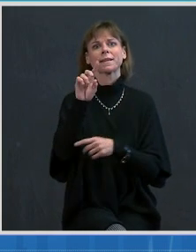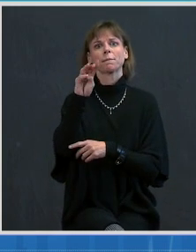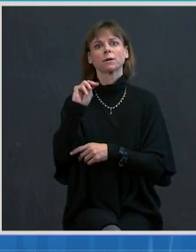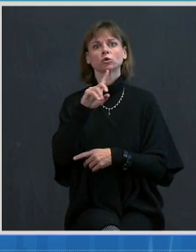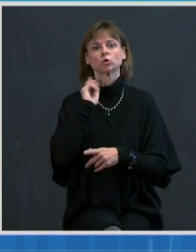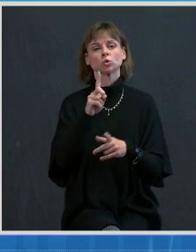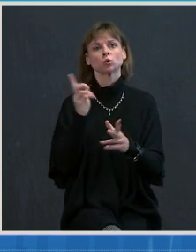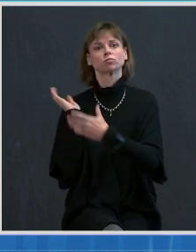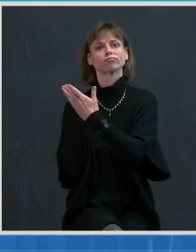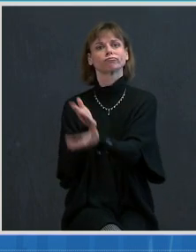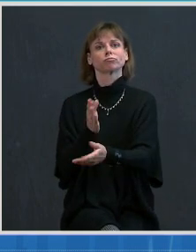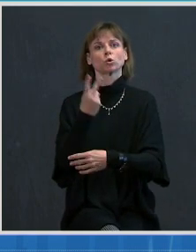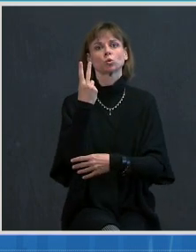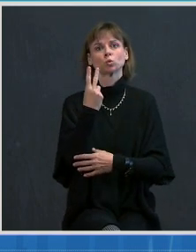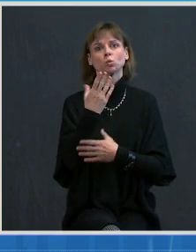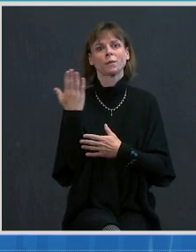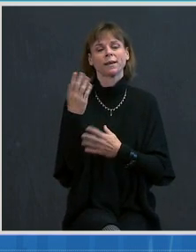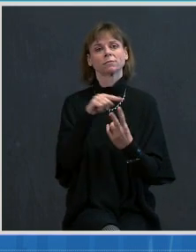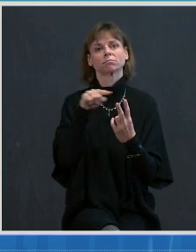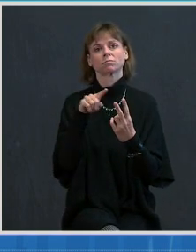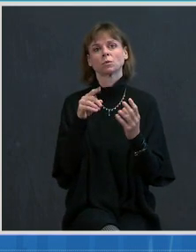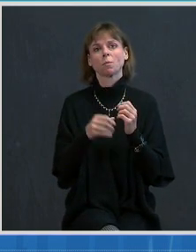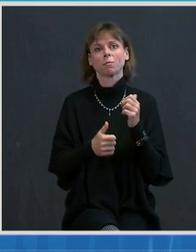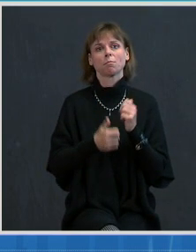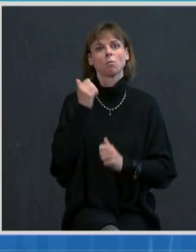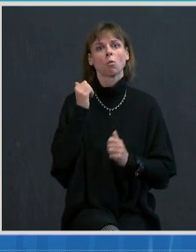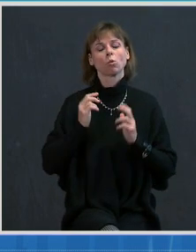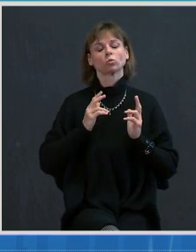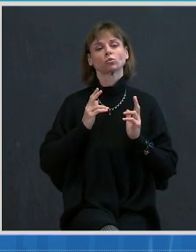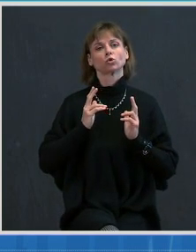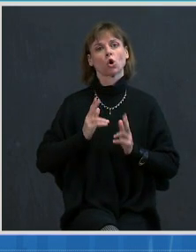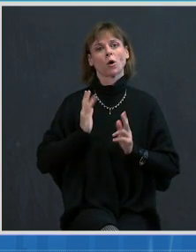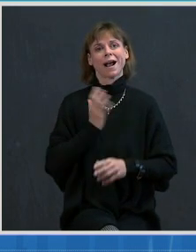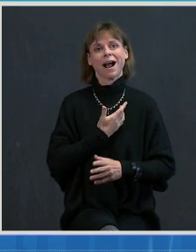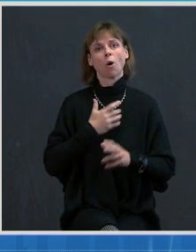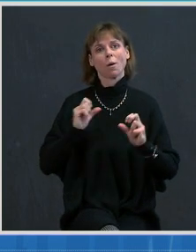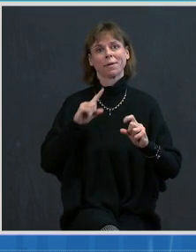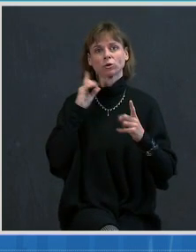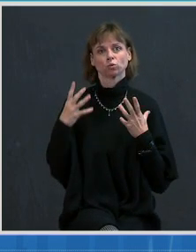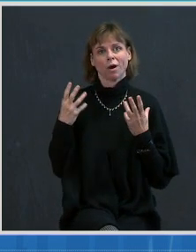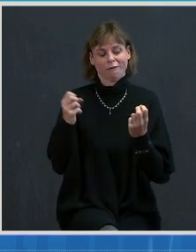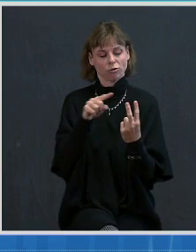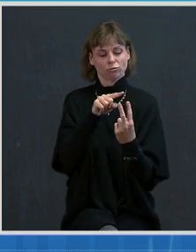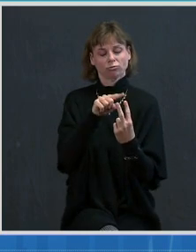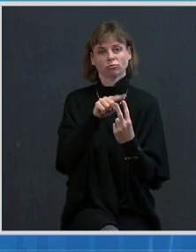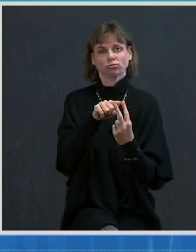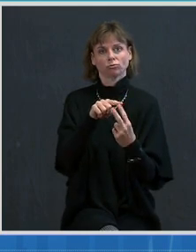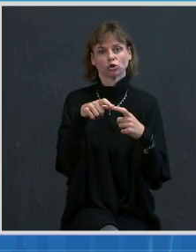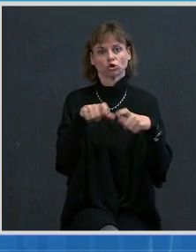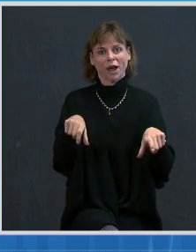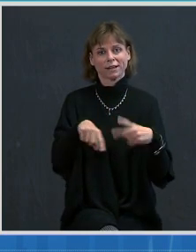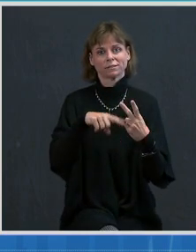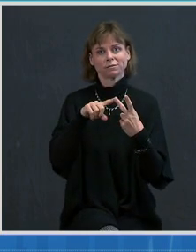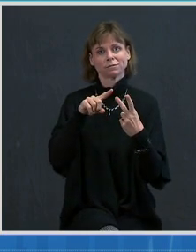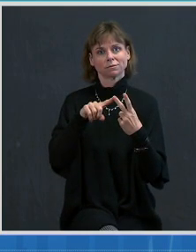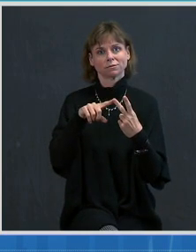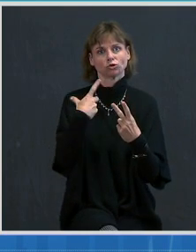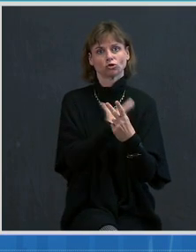hasten our ability to recover — checks and shots. And as he said, help is on the way.